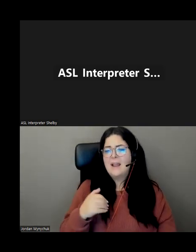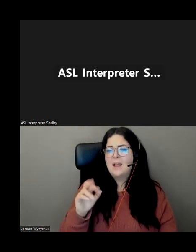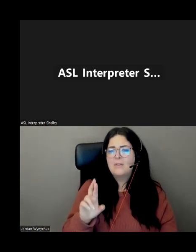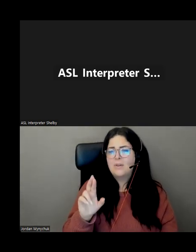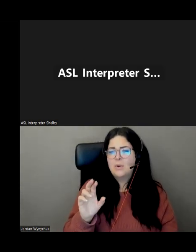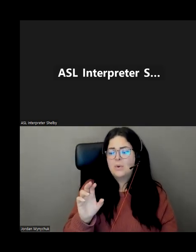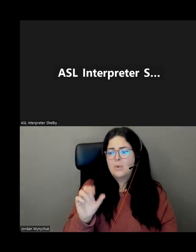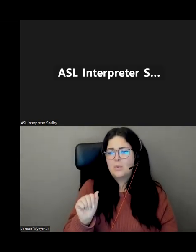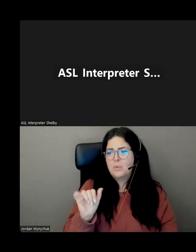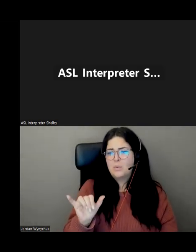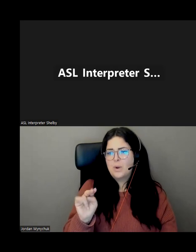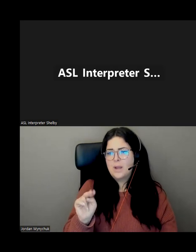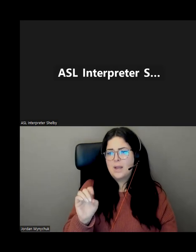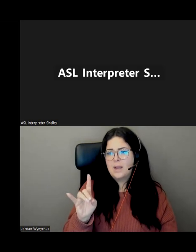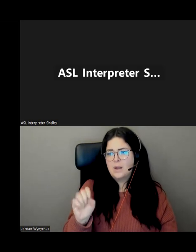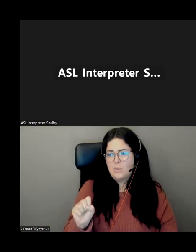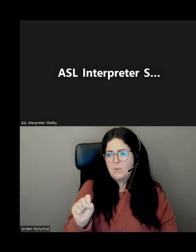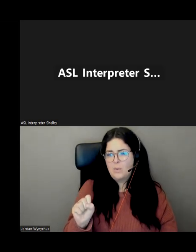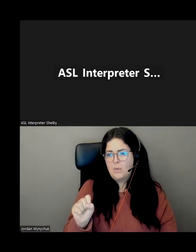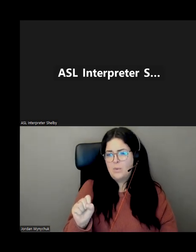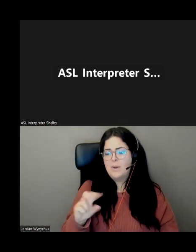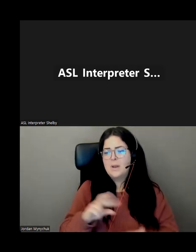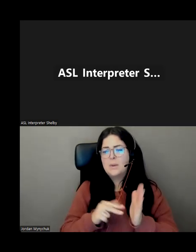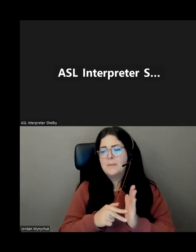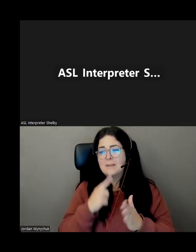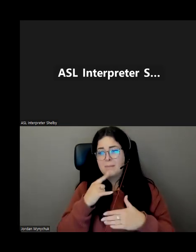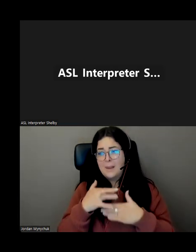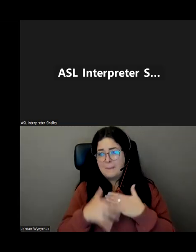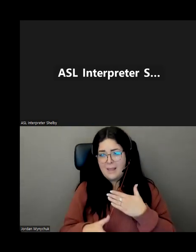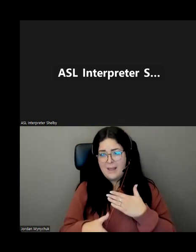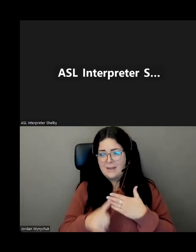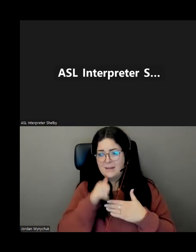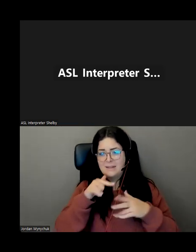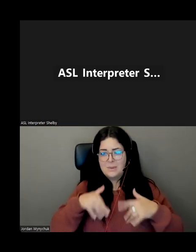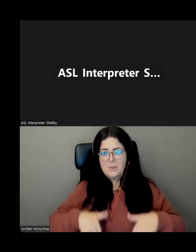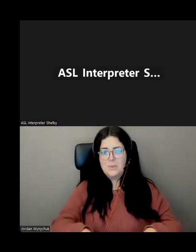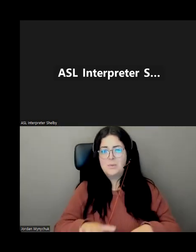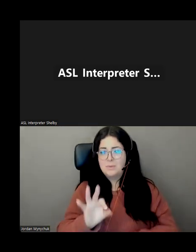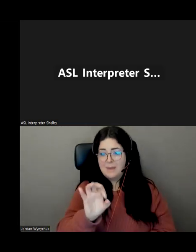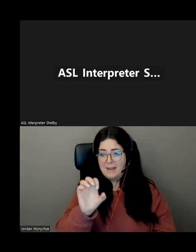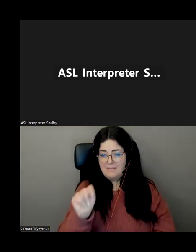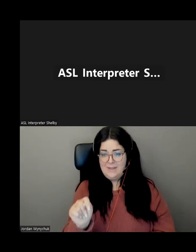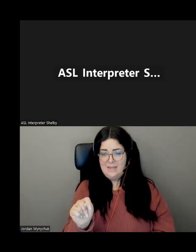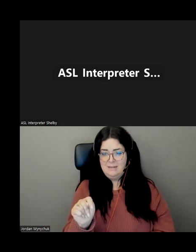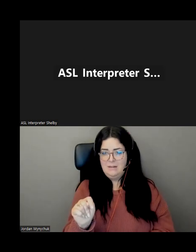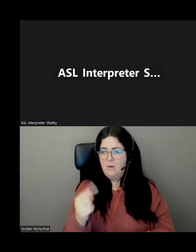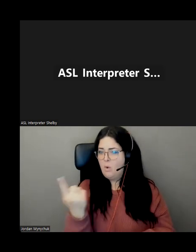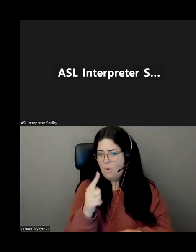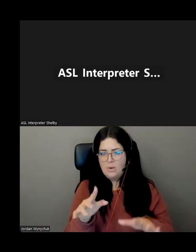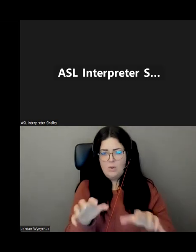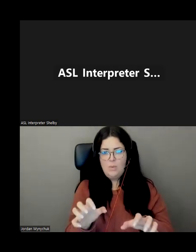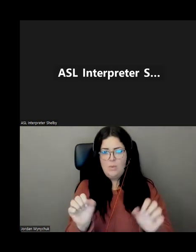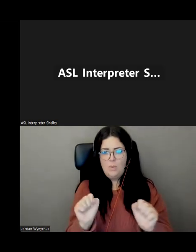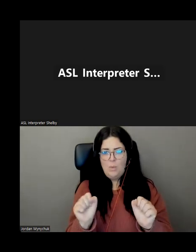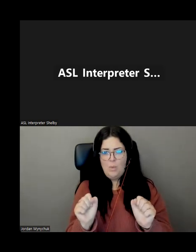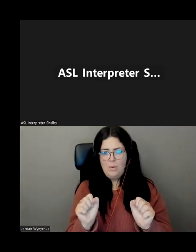so i lose my my blood circulation to my feet they freeze and it's impossible to walk on frozen